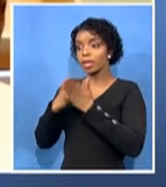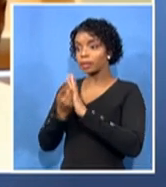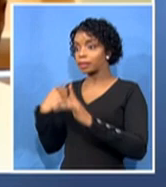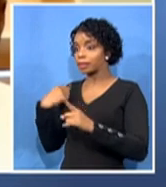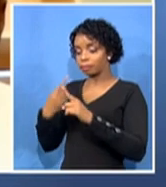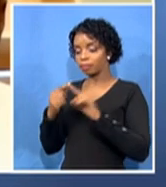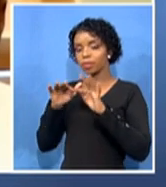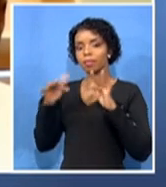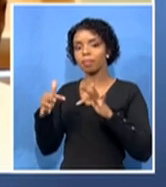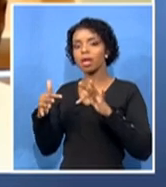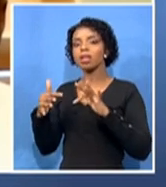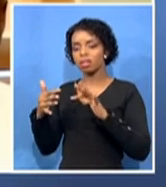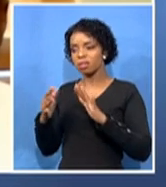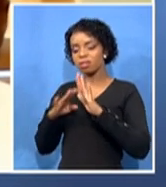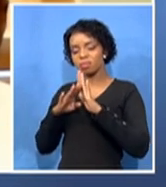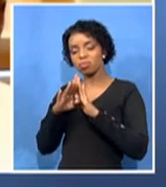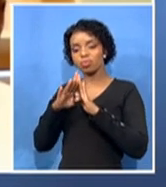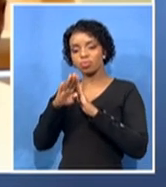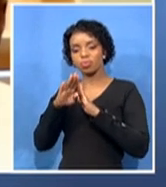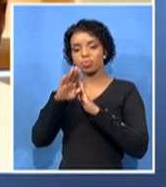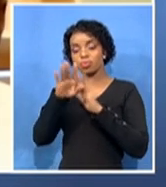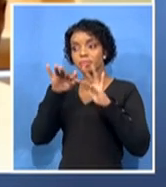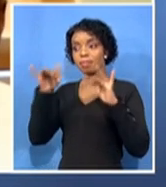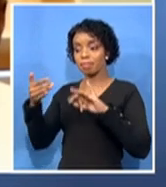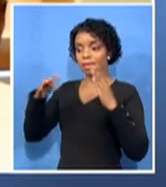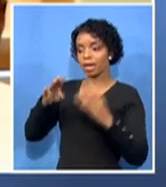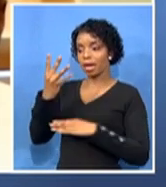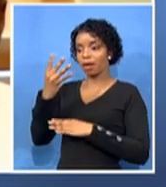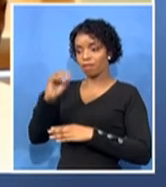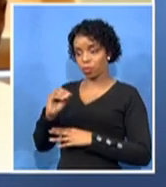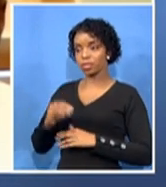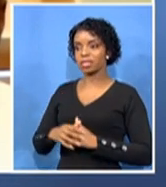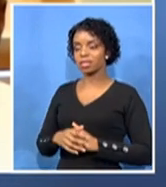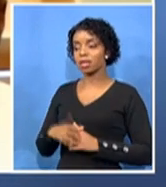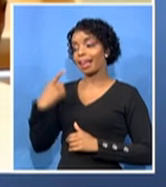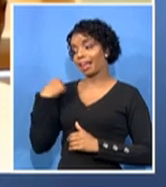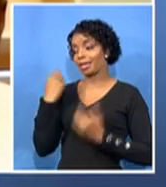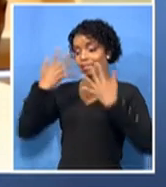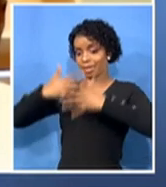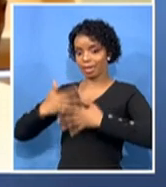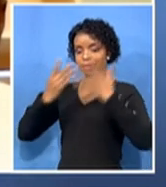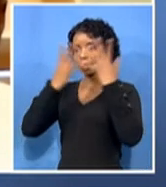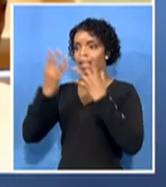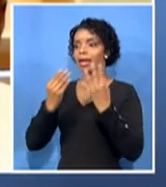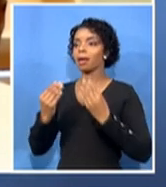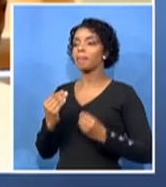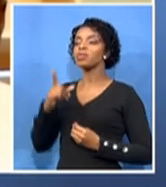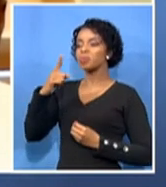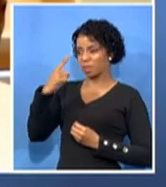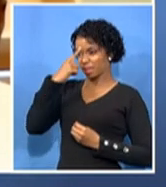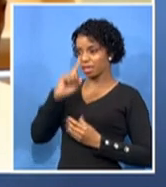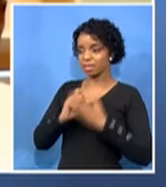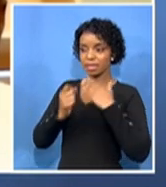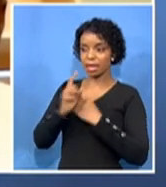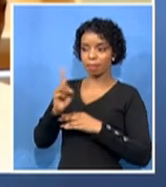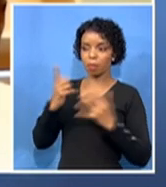you from what you correlated last night? When and will we expect a second wave in South Africa? And a lot of people are saying